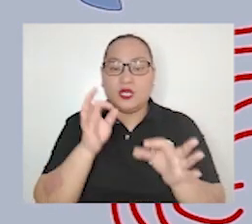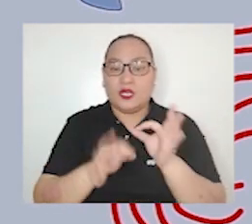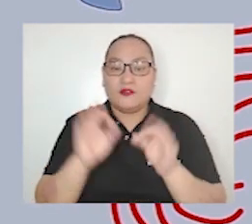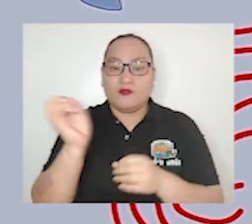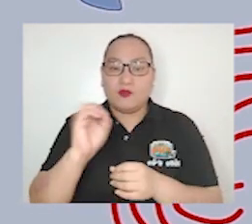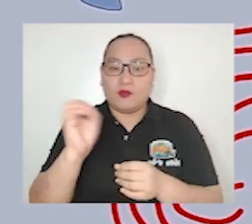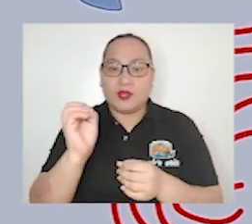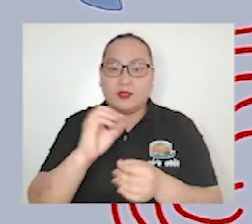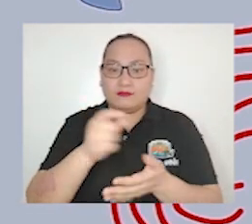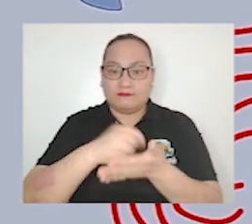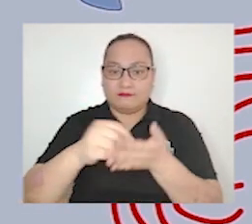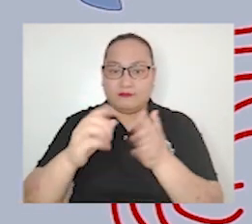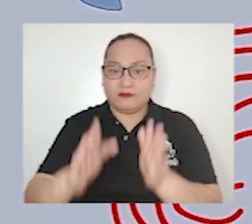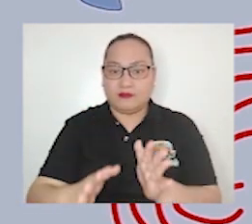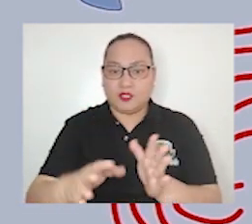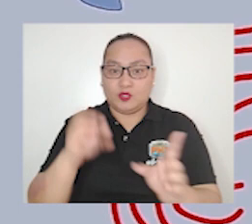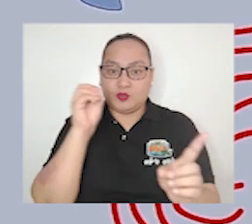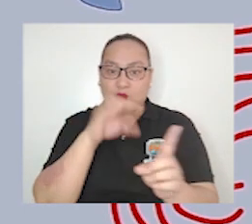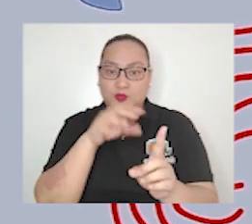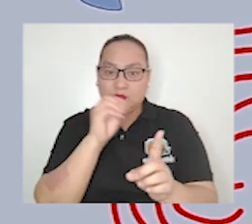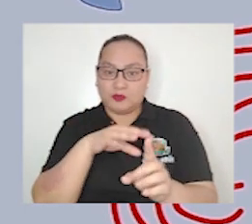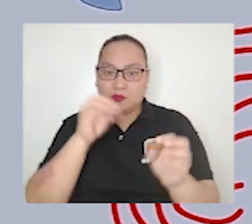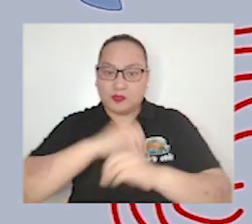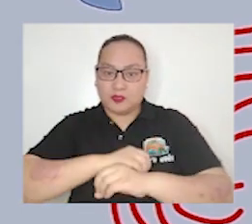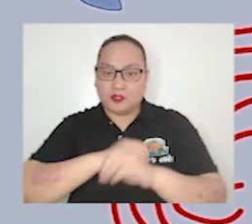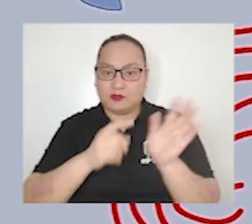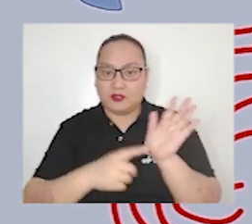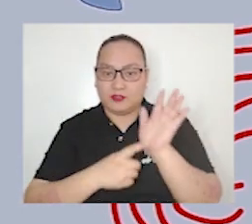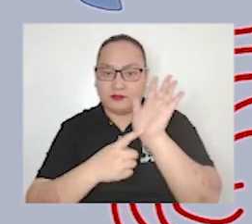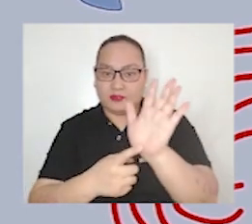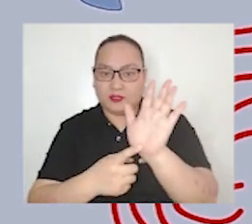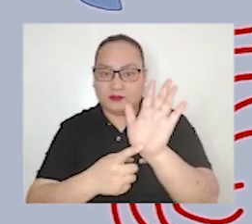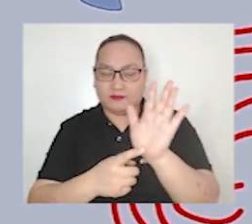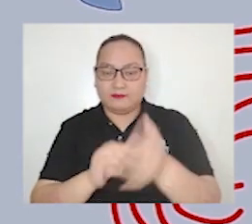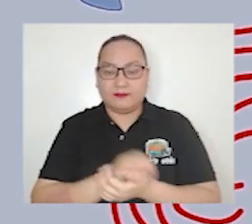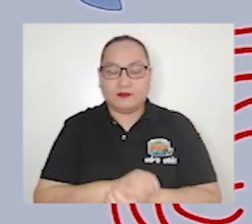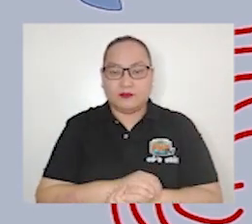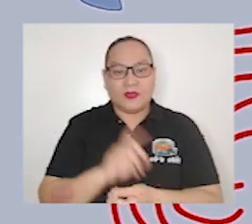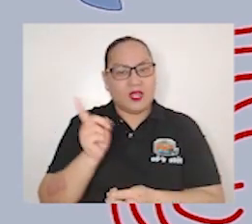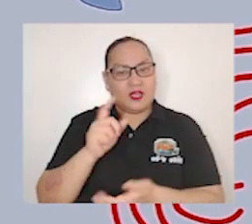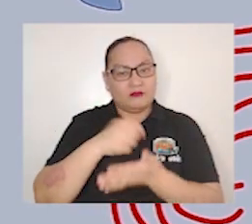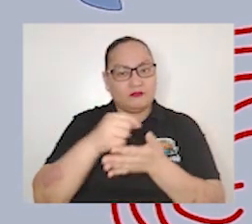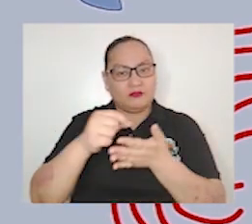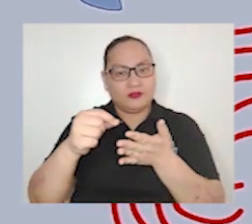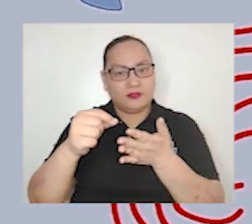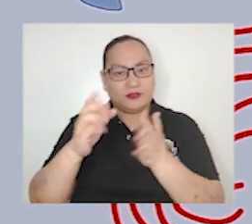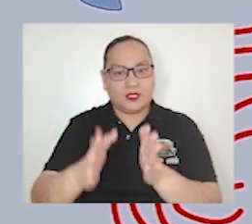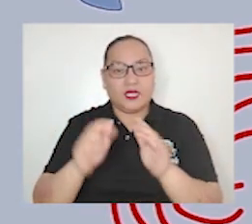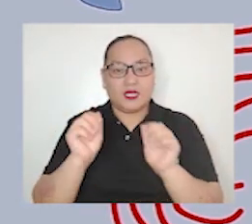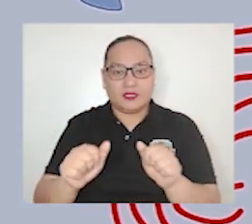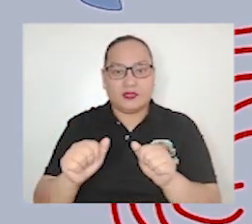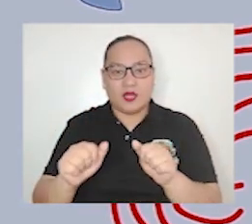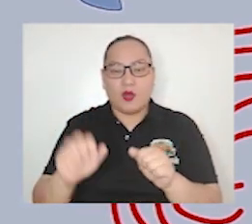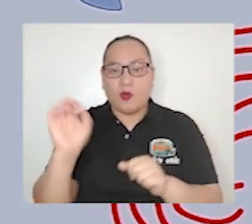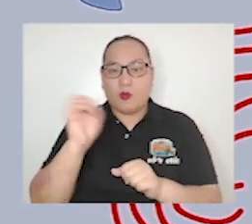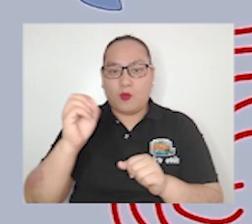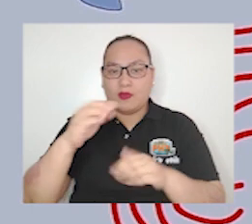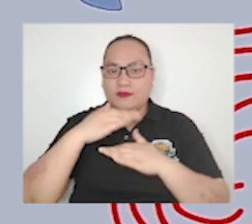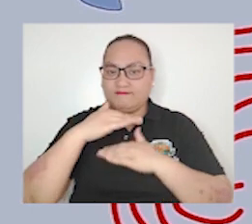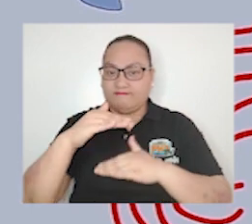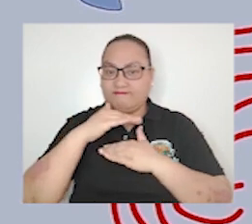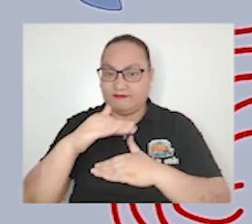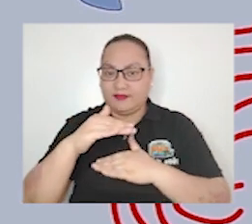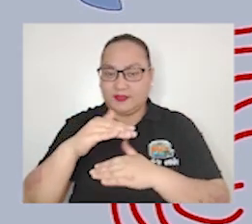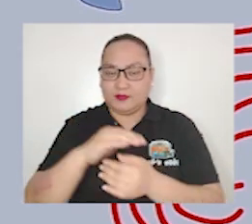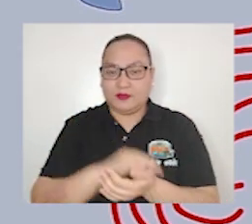are no journalists to expose them What journalists can do is limitless and in